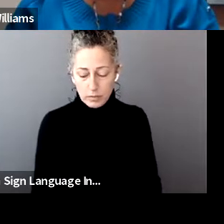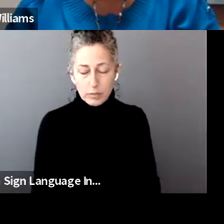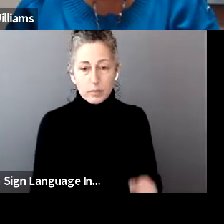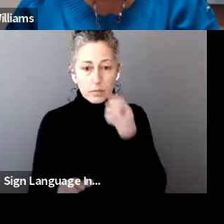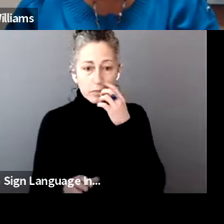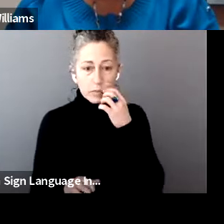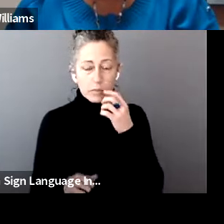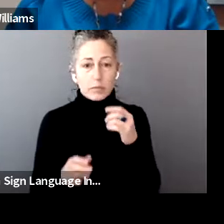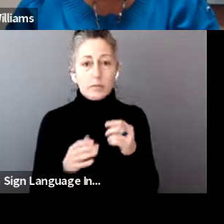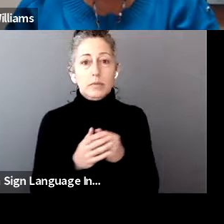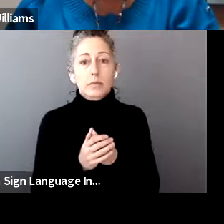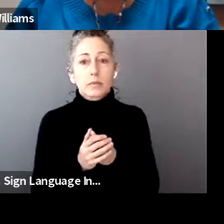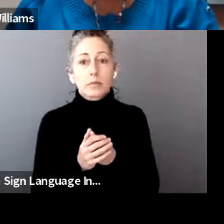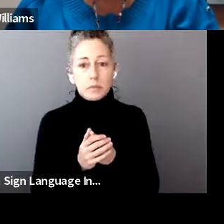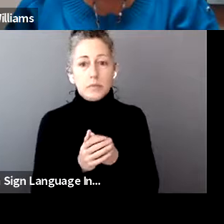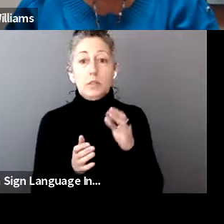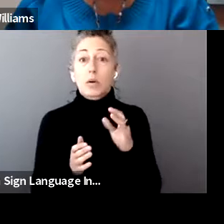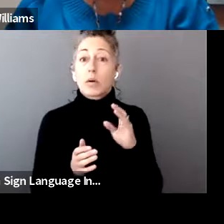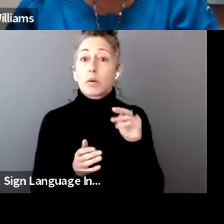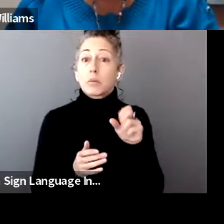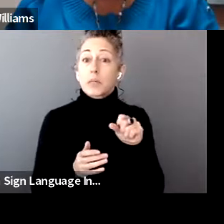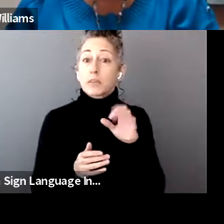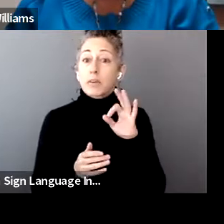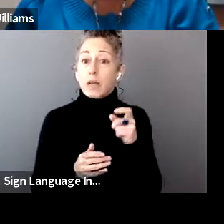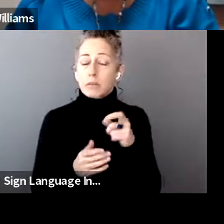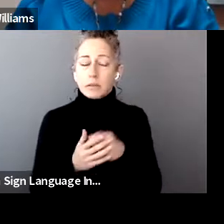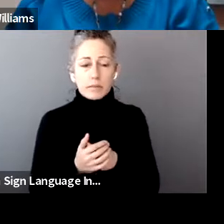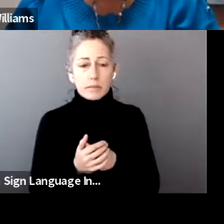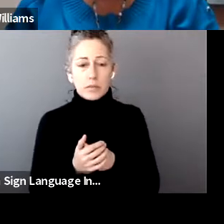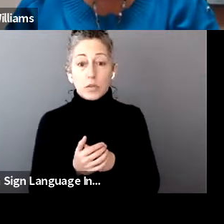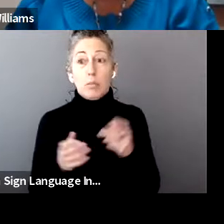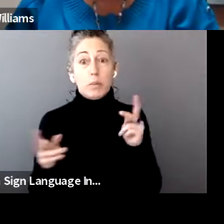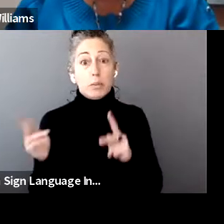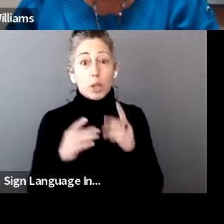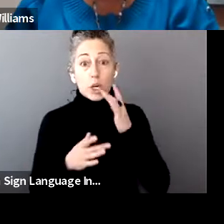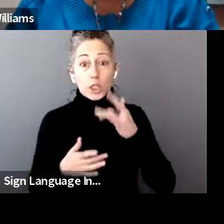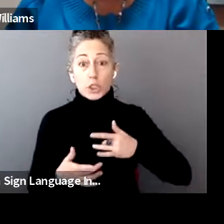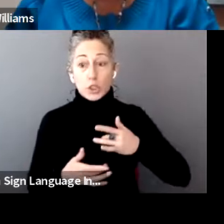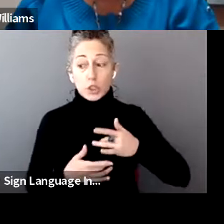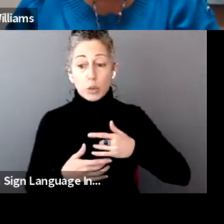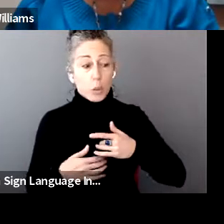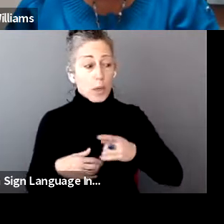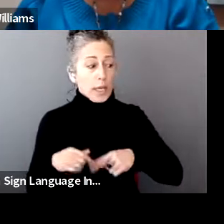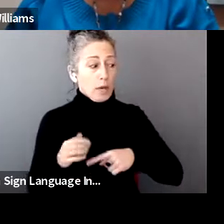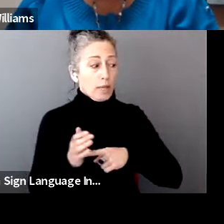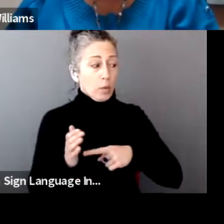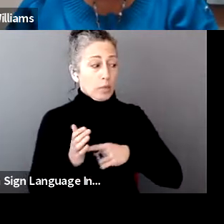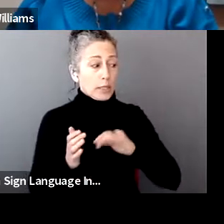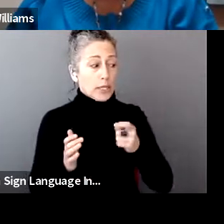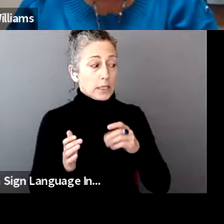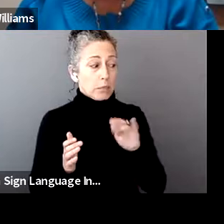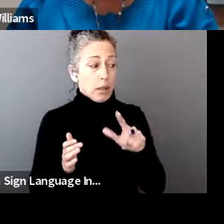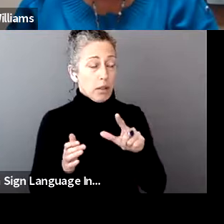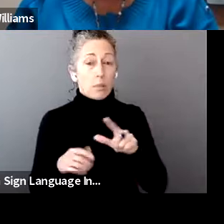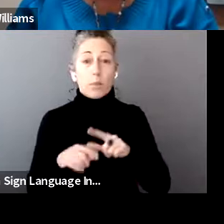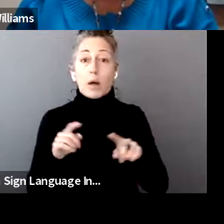about. Not just that they won't be able to pay their tax bills on April 15th, but that they won't be able to